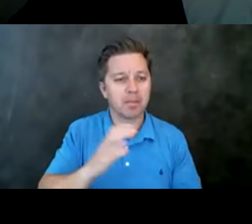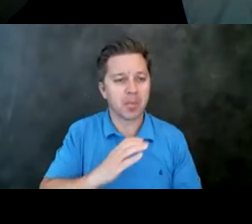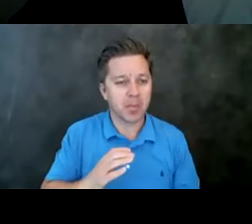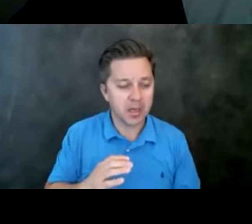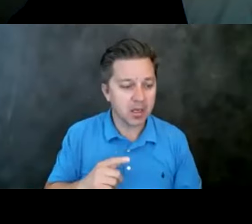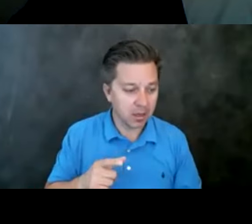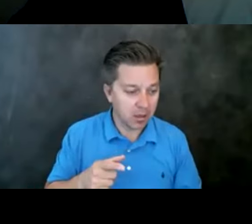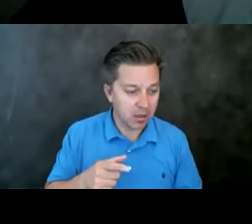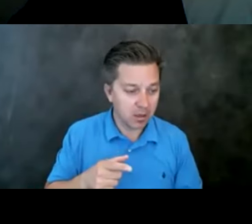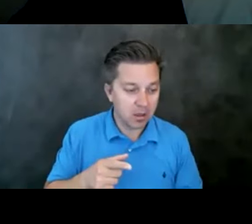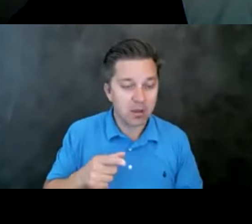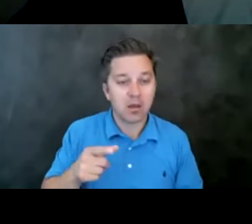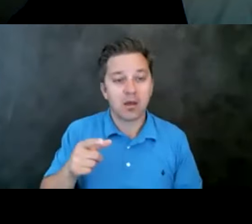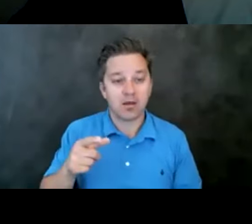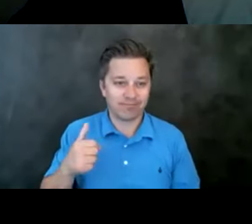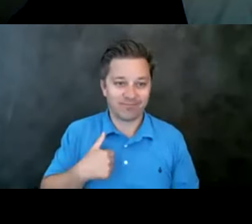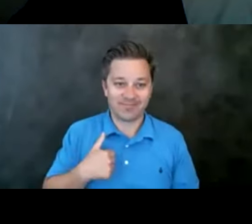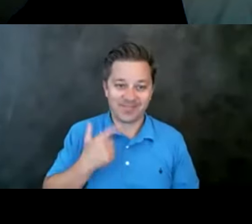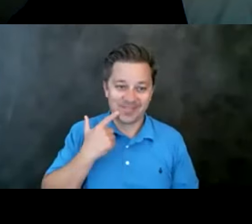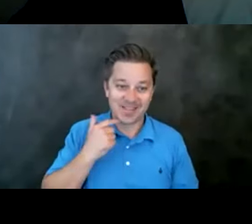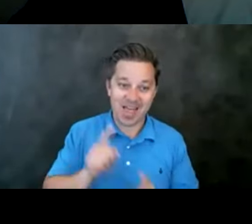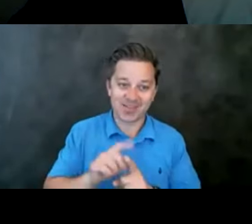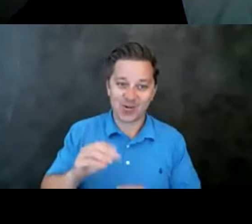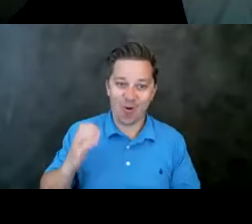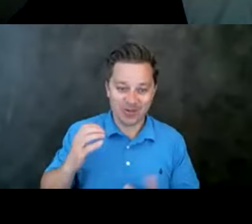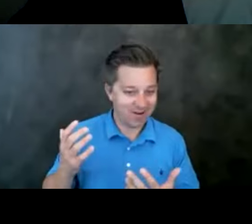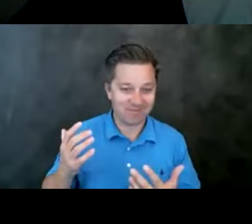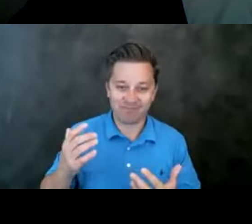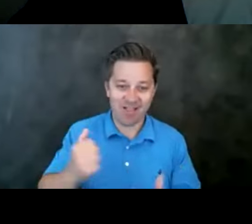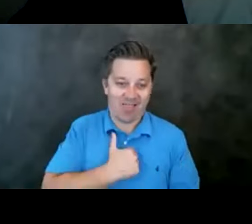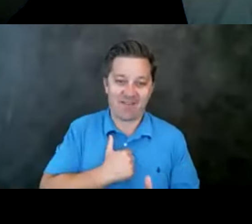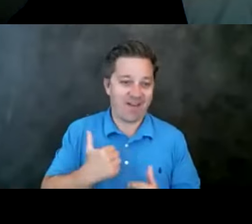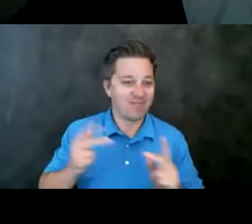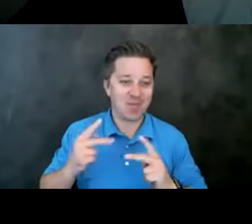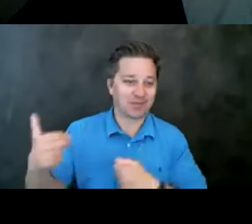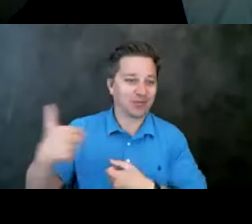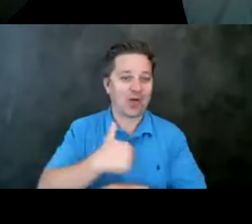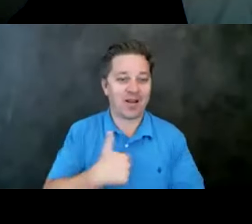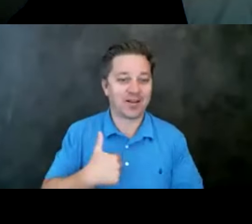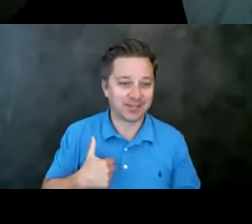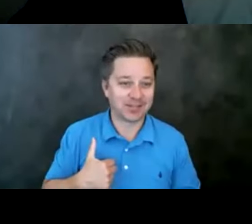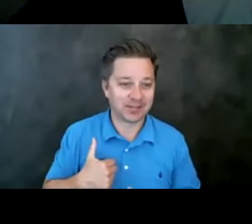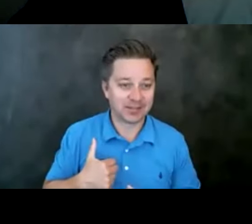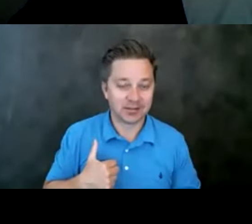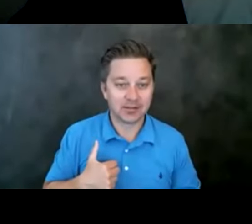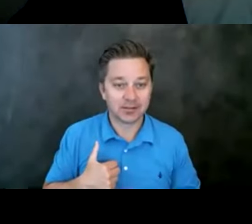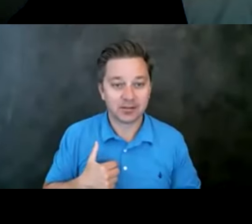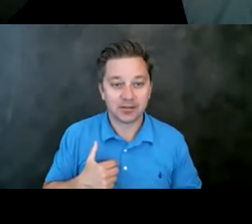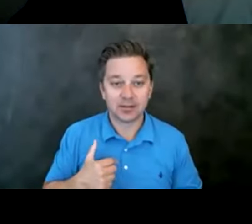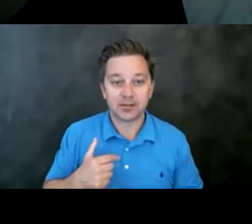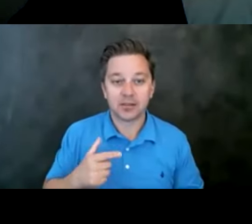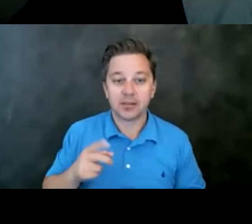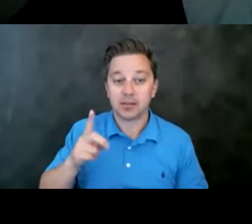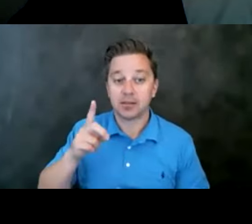as a, uh, co-chair, we would love to have people join us. So, um, yeah, so you can email,